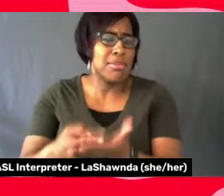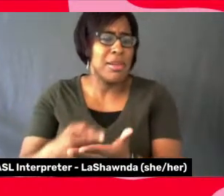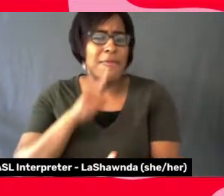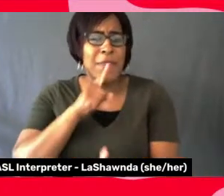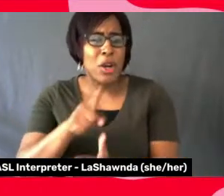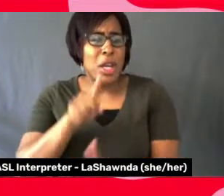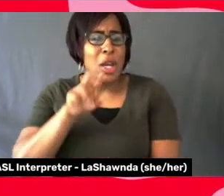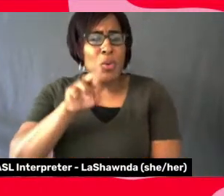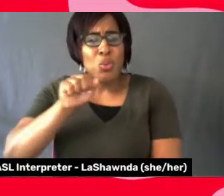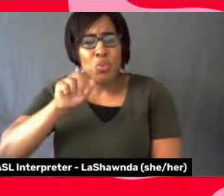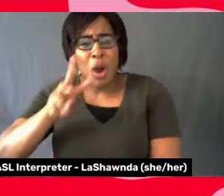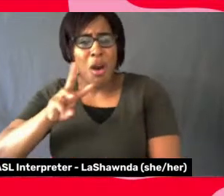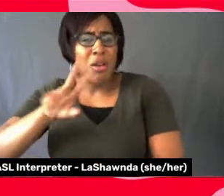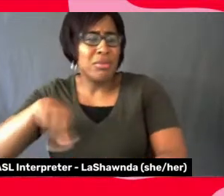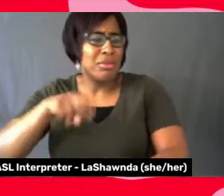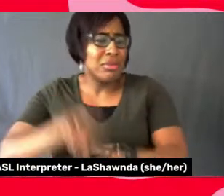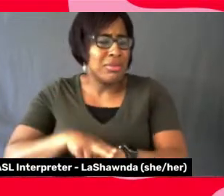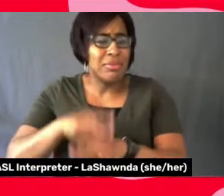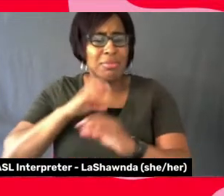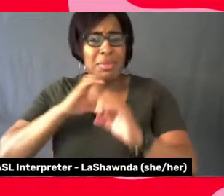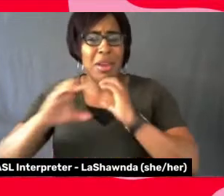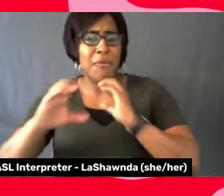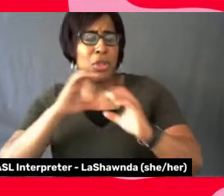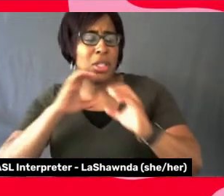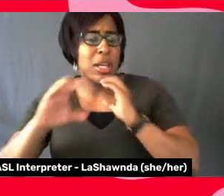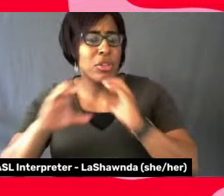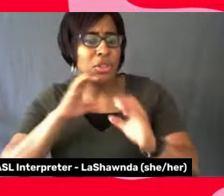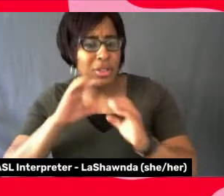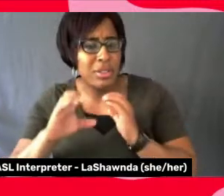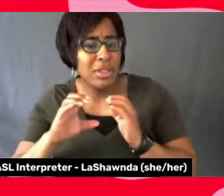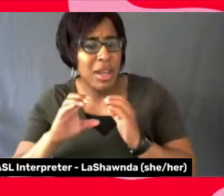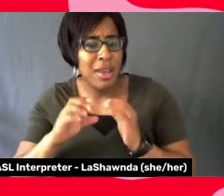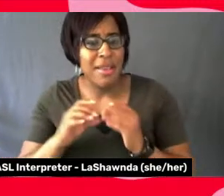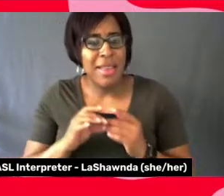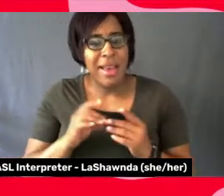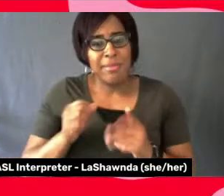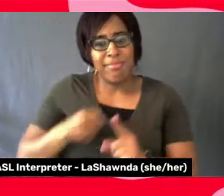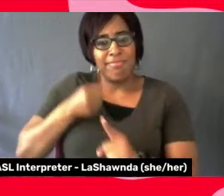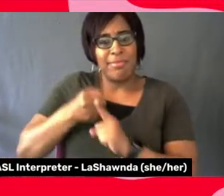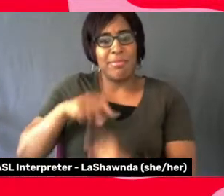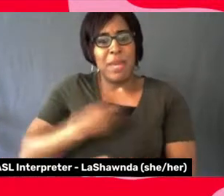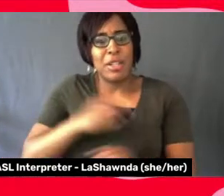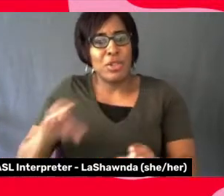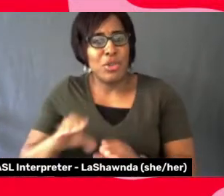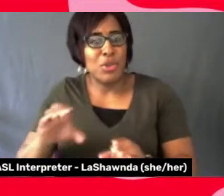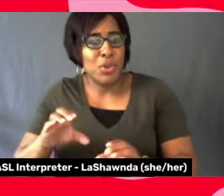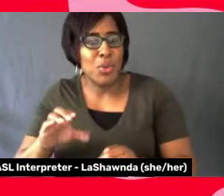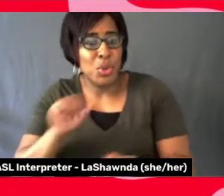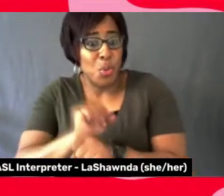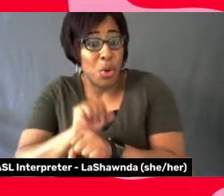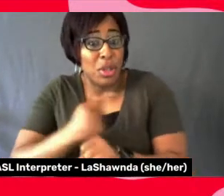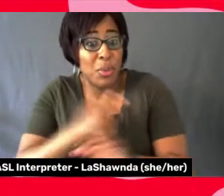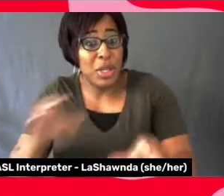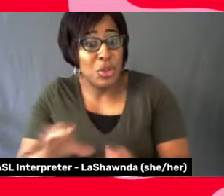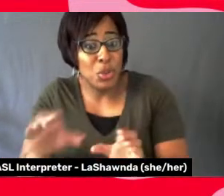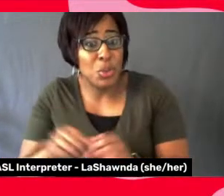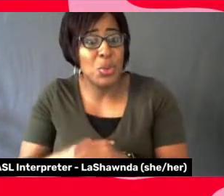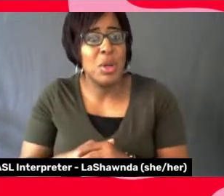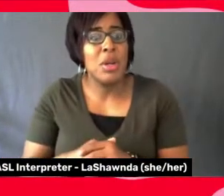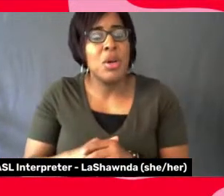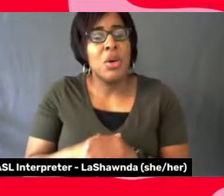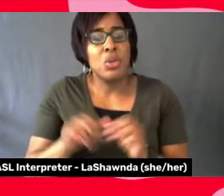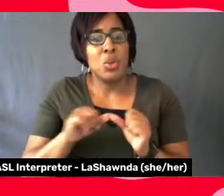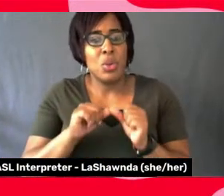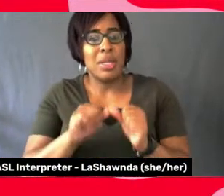organic conversations that lead us to do the work that we're doing, um, to continue to power through,